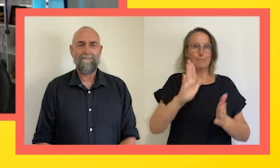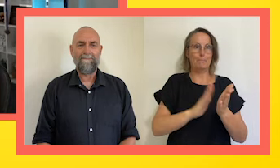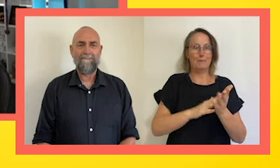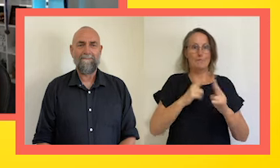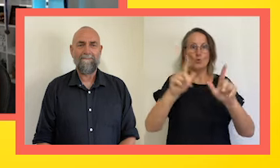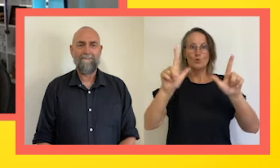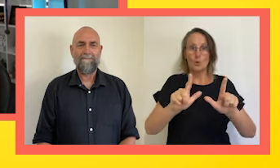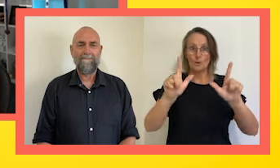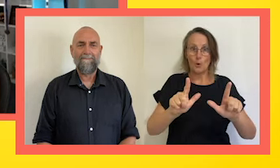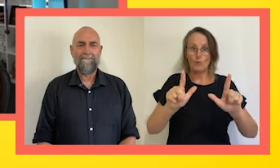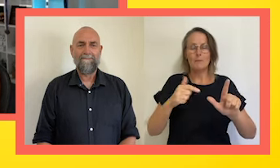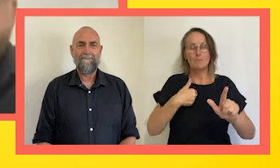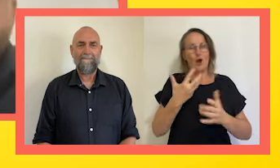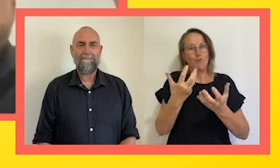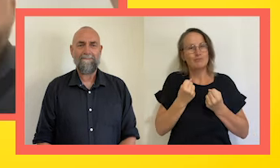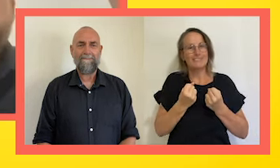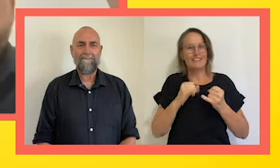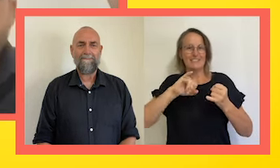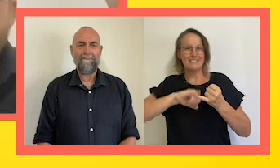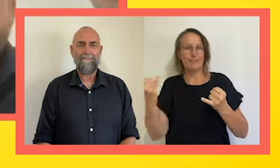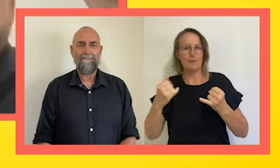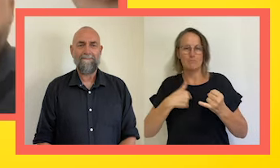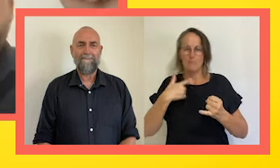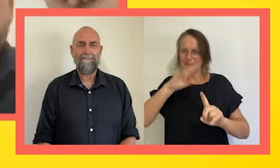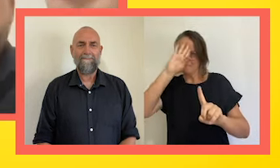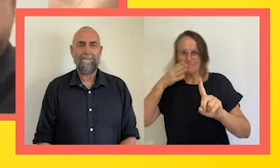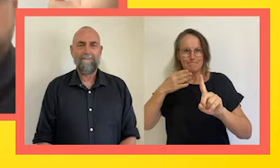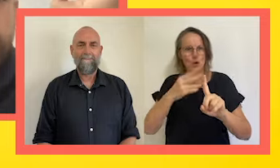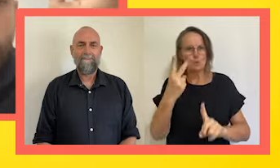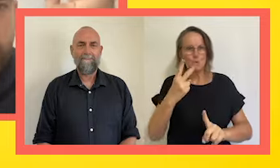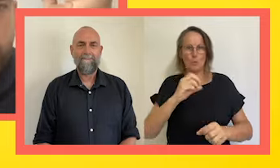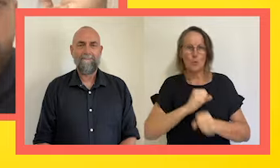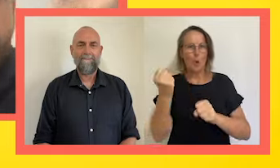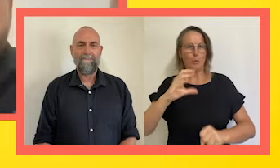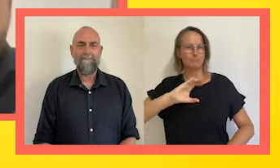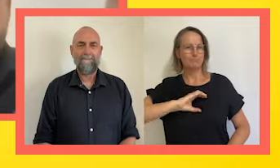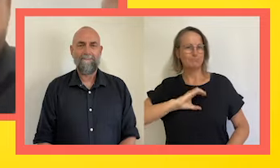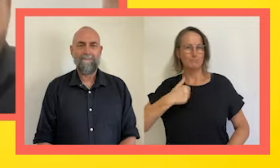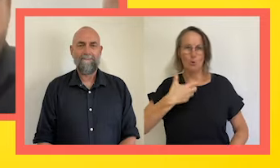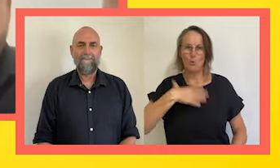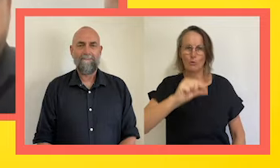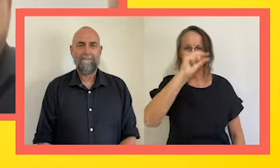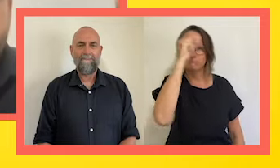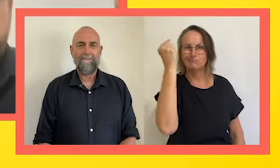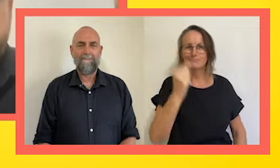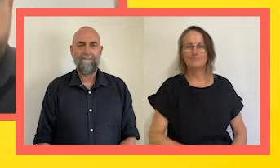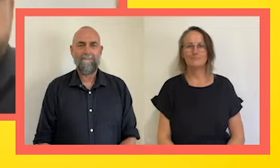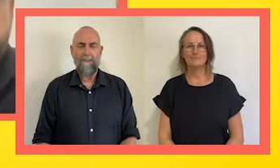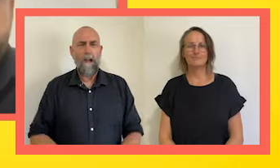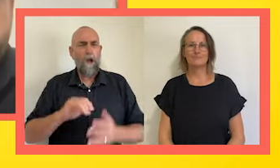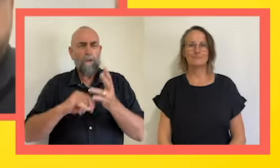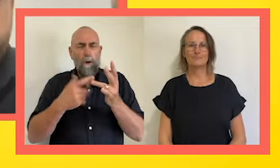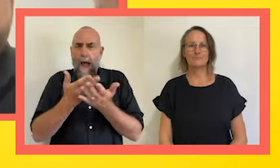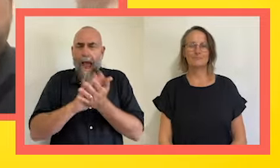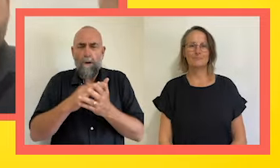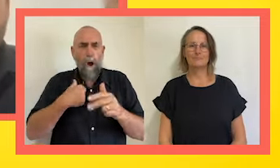golds this time. That's the plan. Where do we follow you? What's on the following eight months that you Little Ripper audiences can